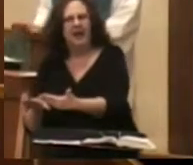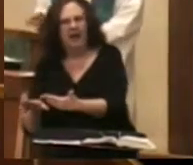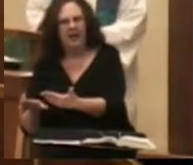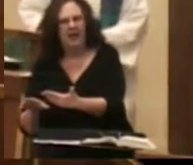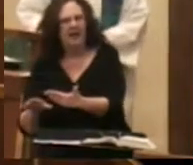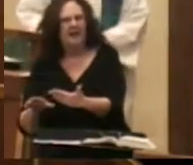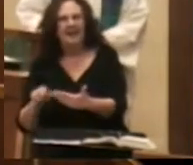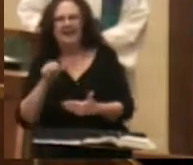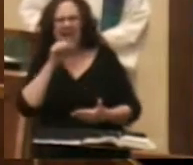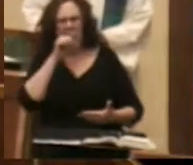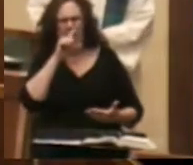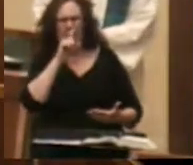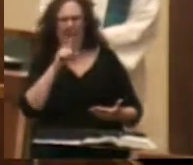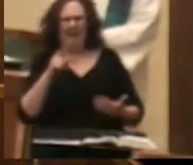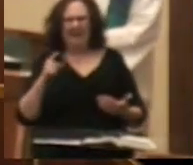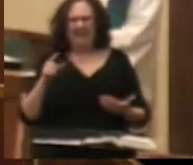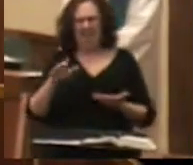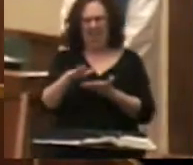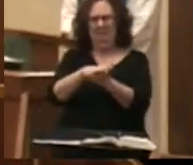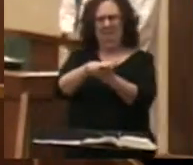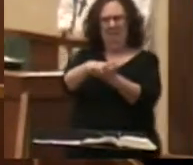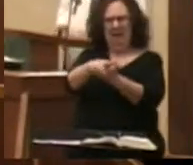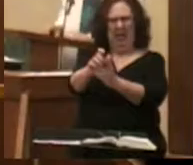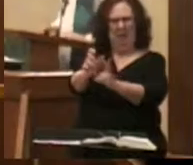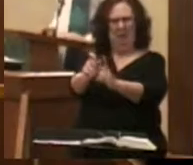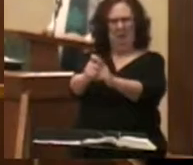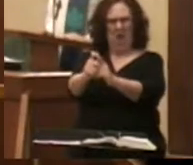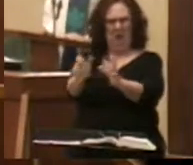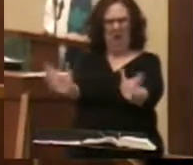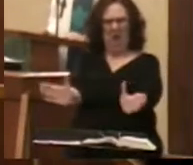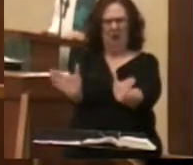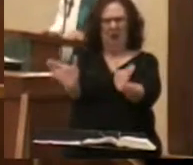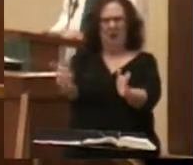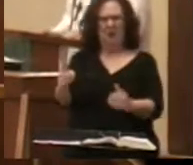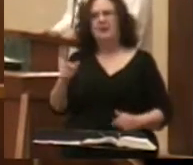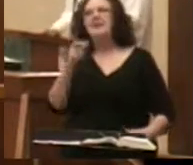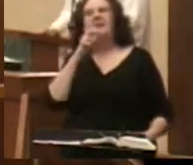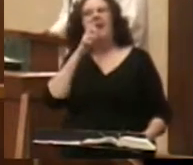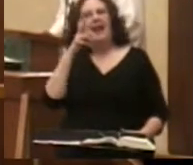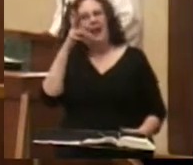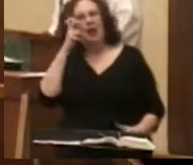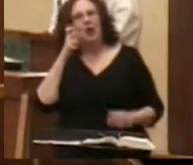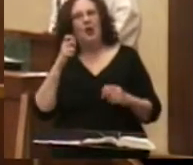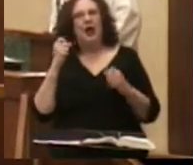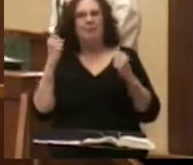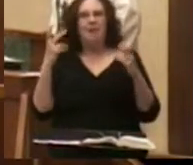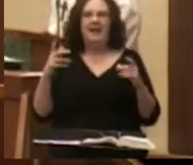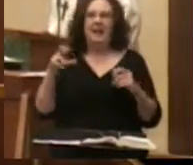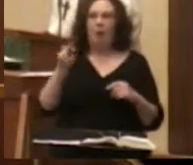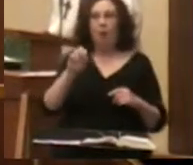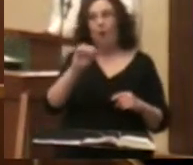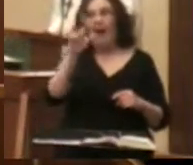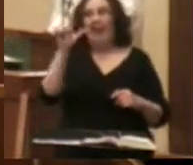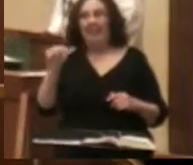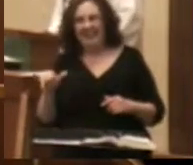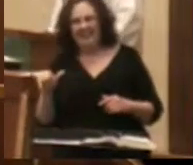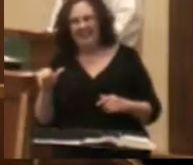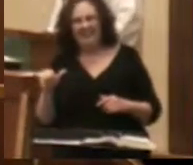those aren't real rosy words of encouragement, are they? You're probably not going to hear those at many rallies in our day.